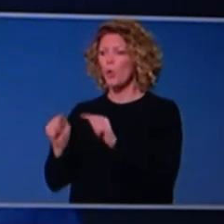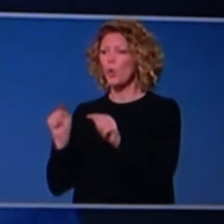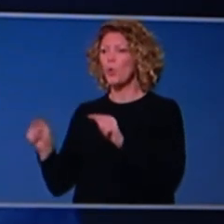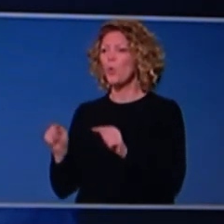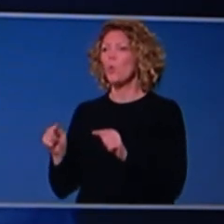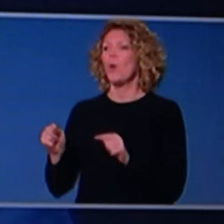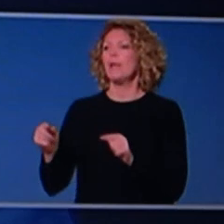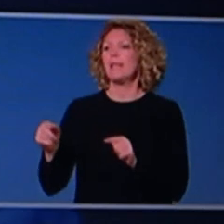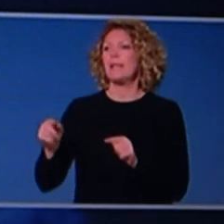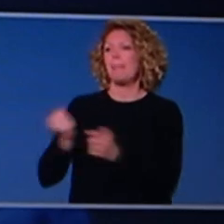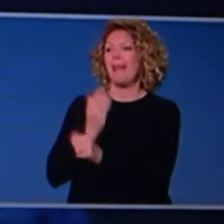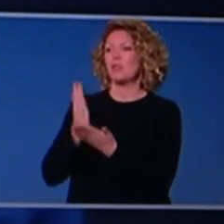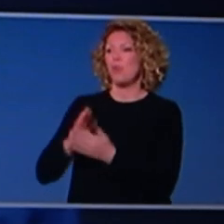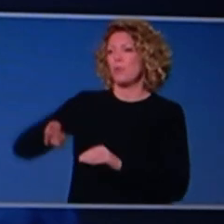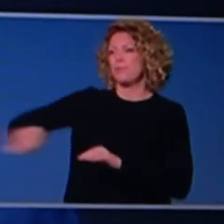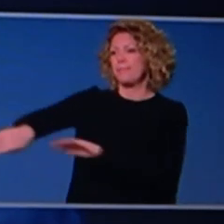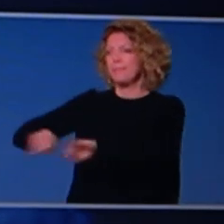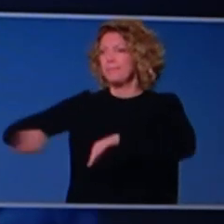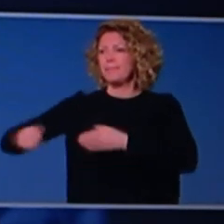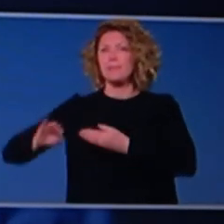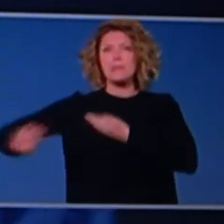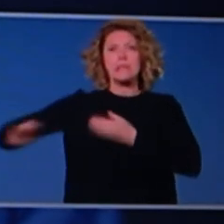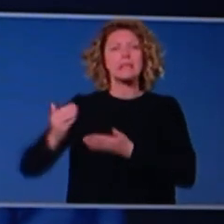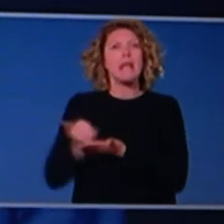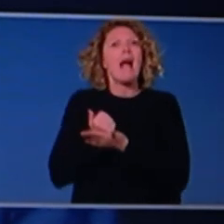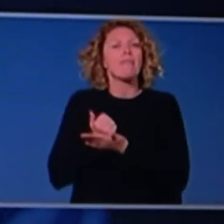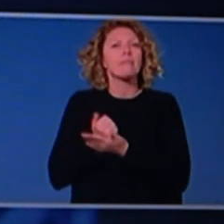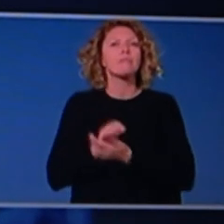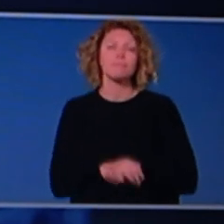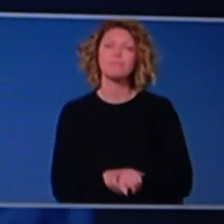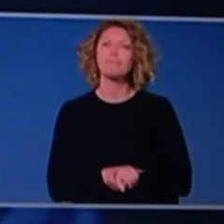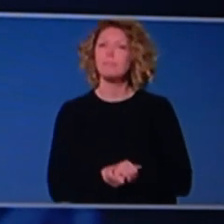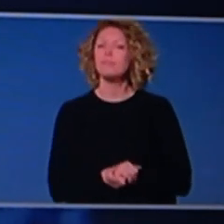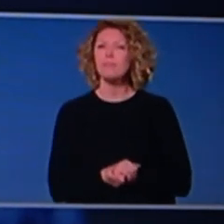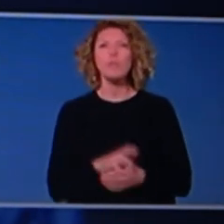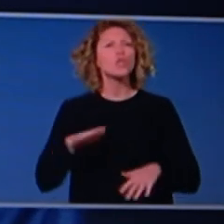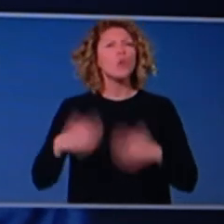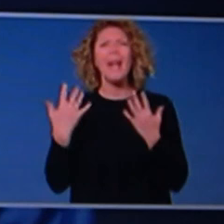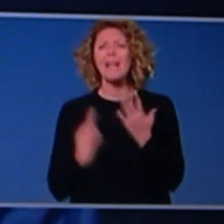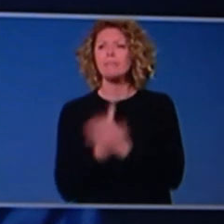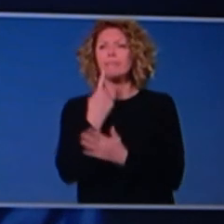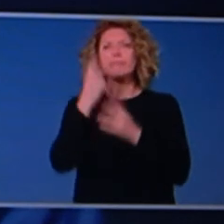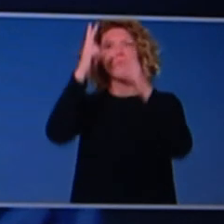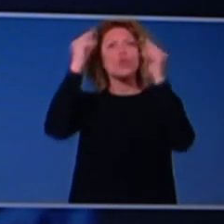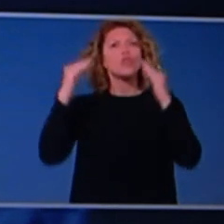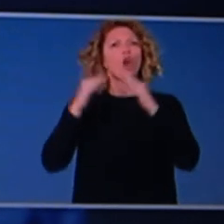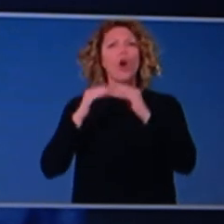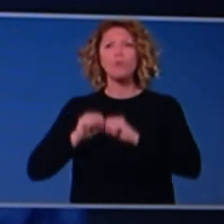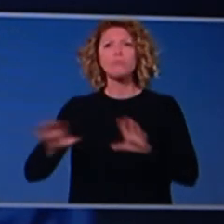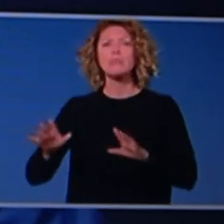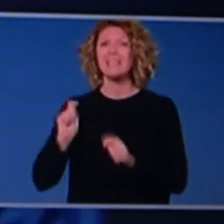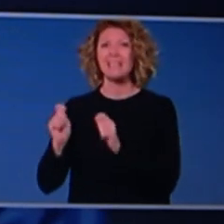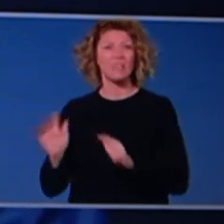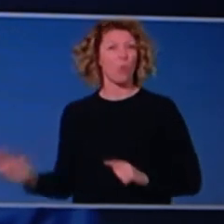infection in others. Any health care setting outbreak, we will test all the health care workers, all the other asymptomatic patients.